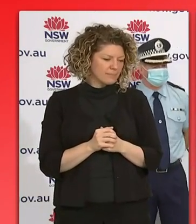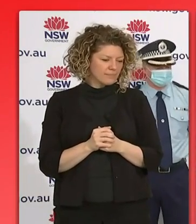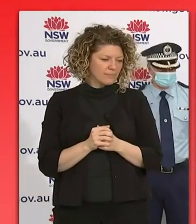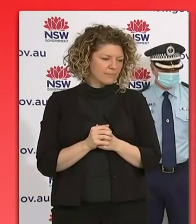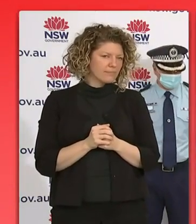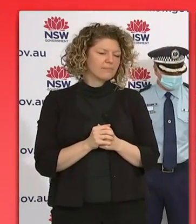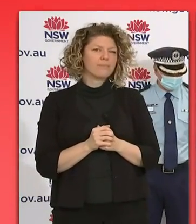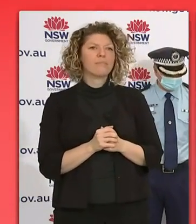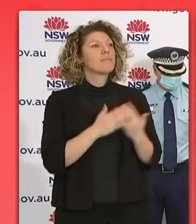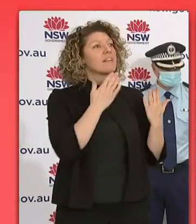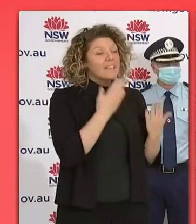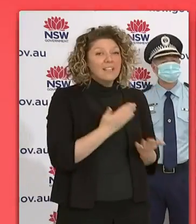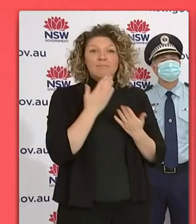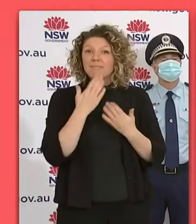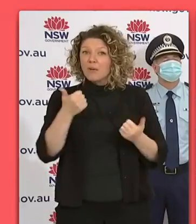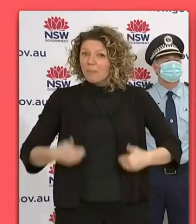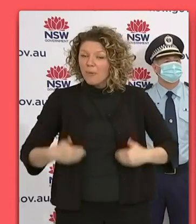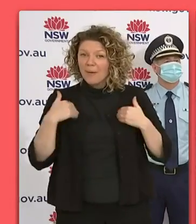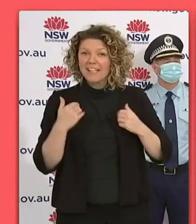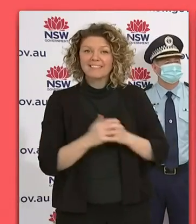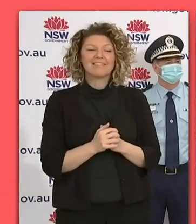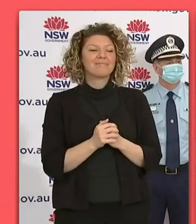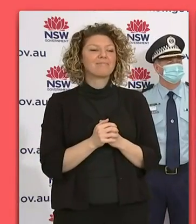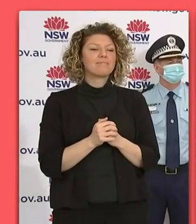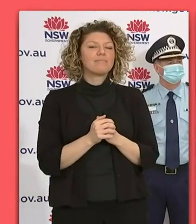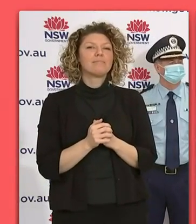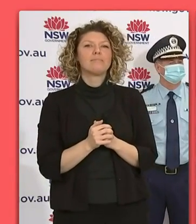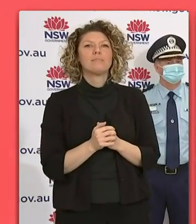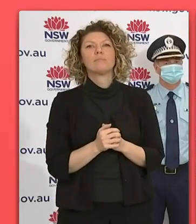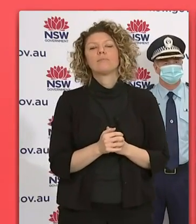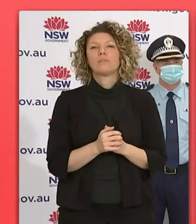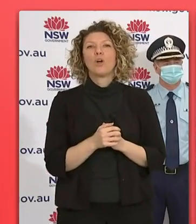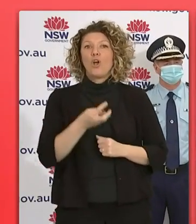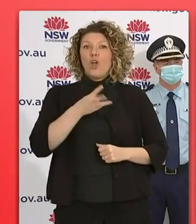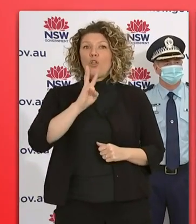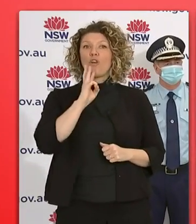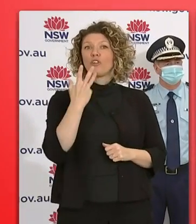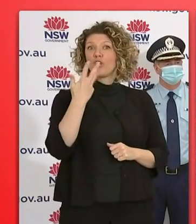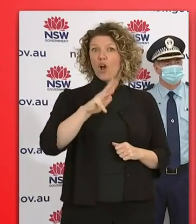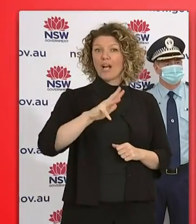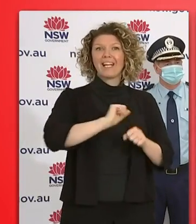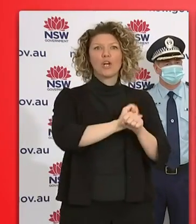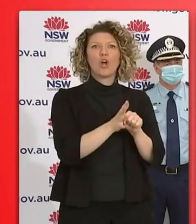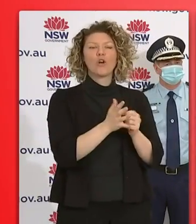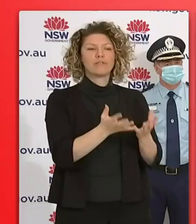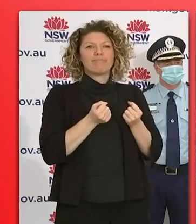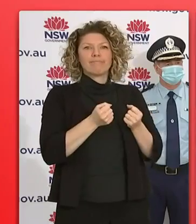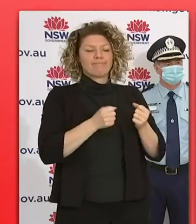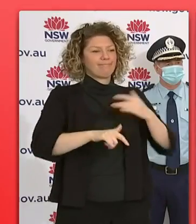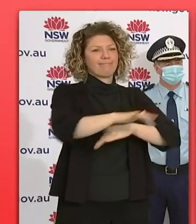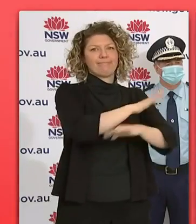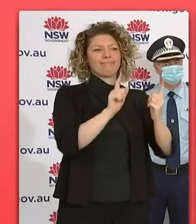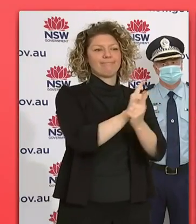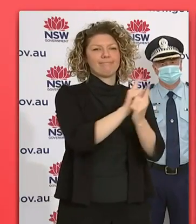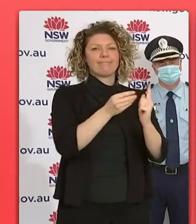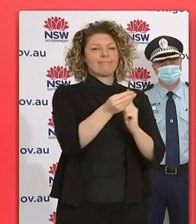Thank you, Premier, and good morning, everyone. There were 390 locally acquired cases of COVID-19 reported in